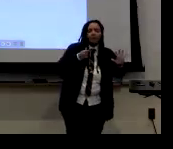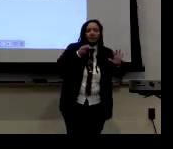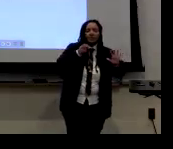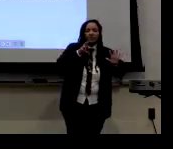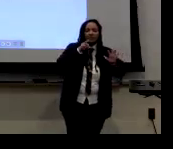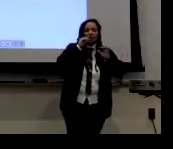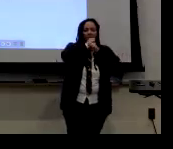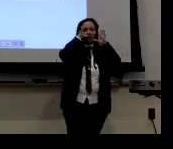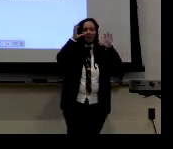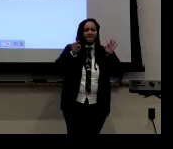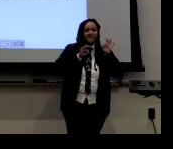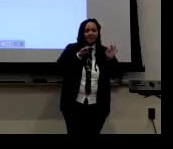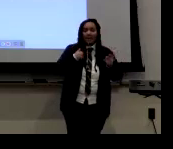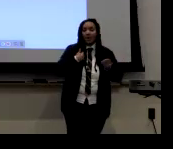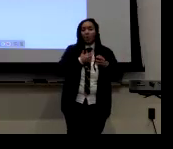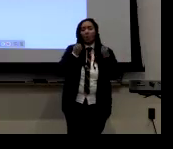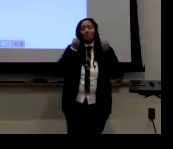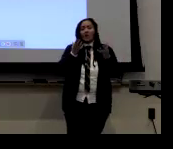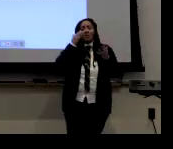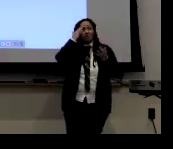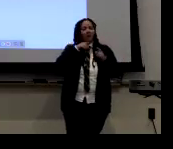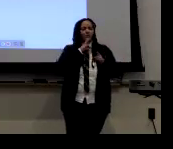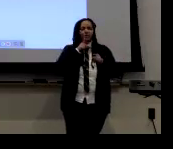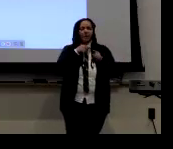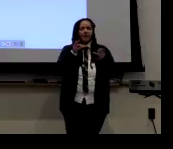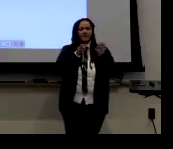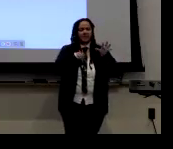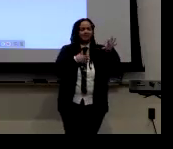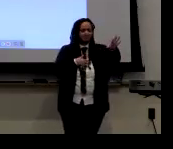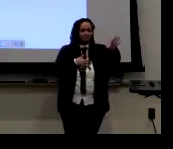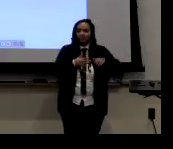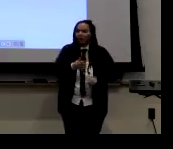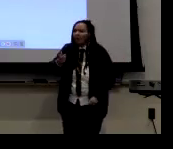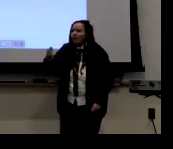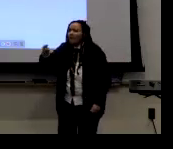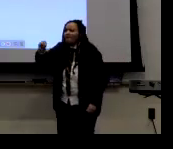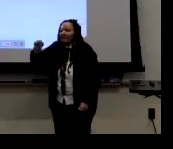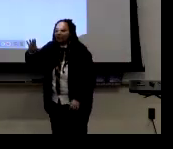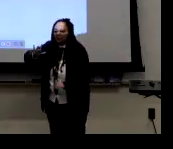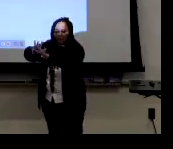far the water goes. And so we have ideas of femininity, masculinity.